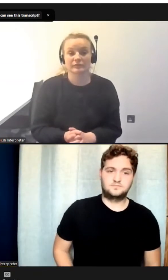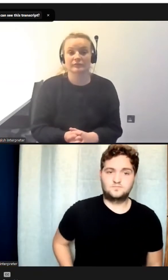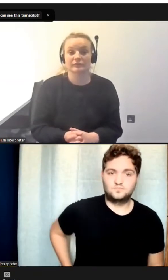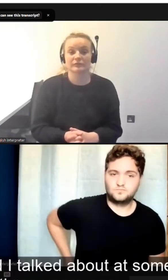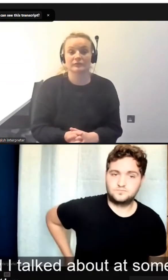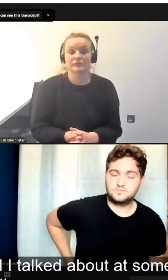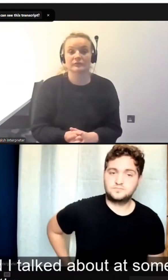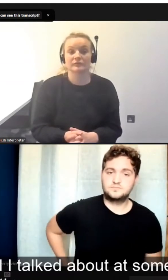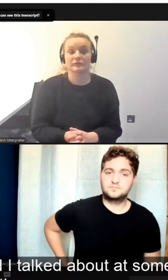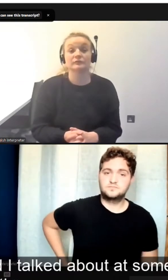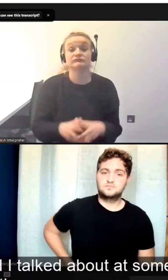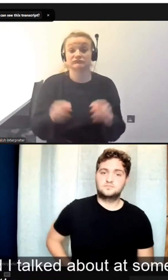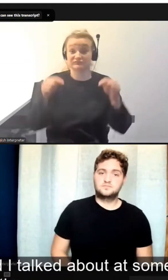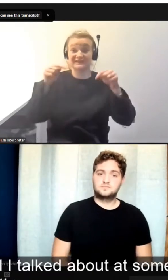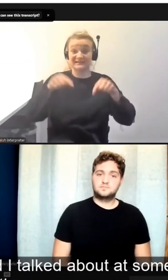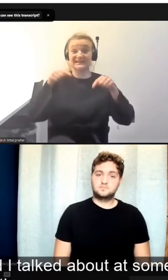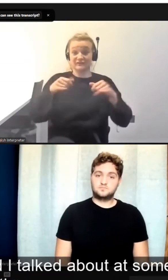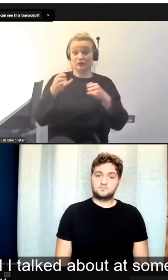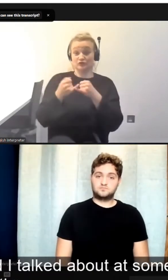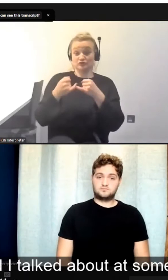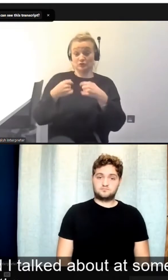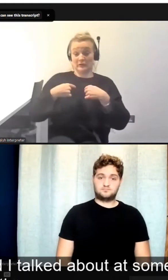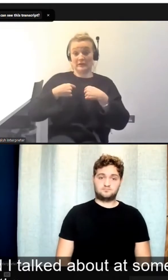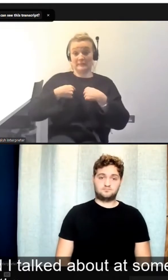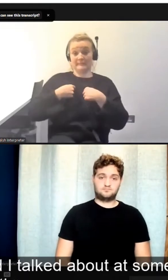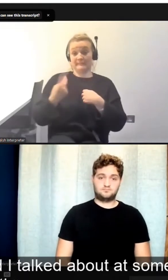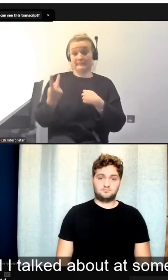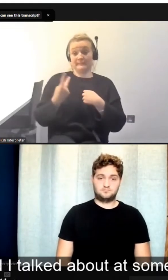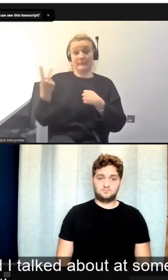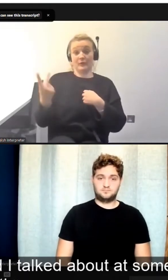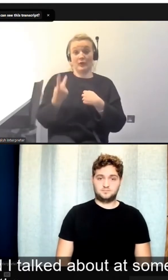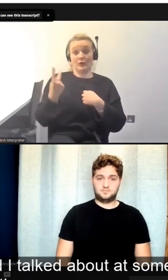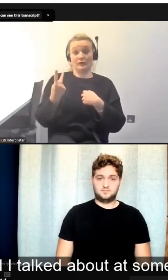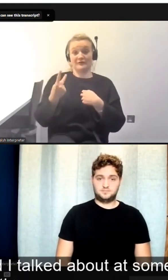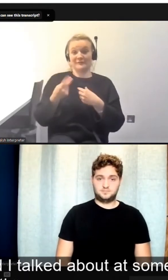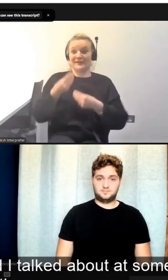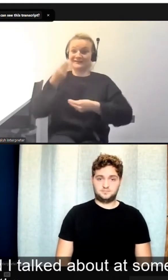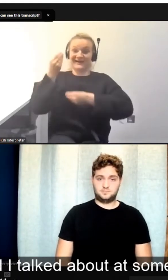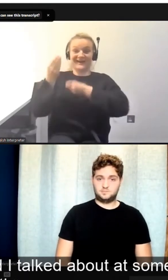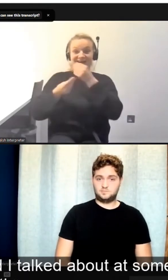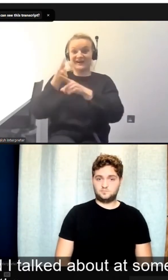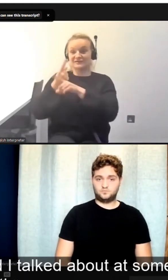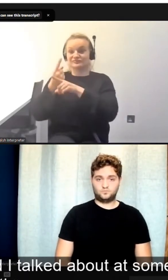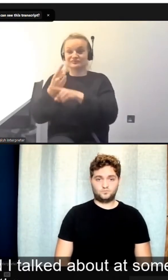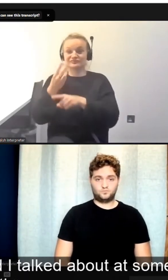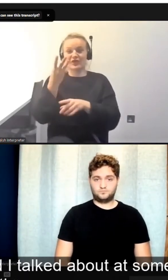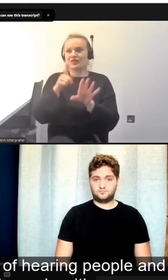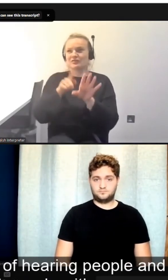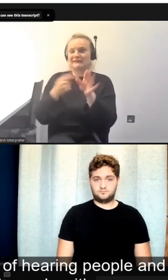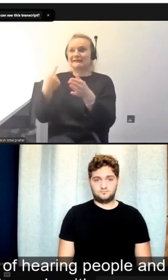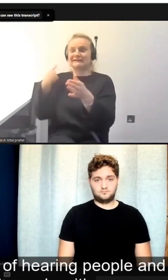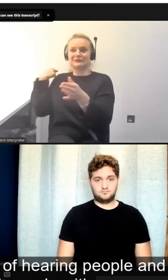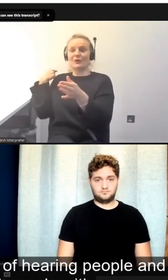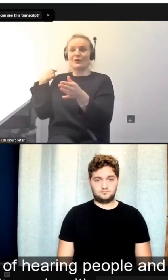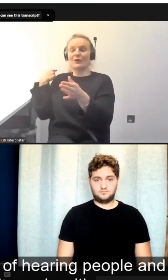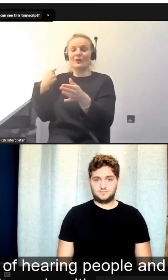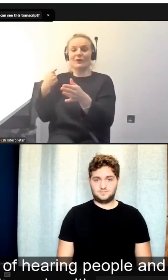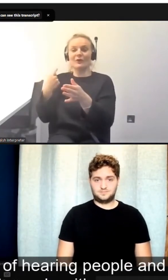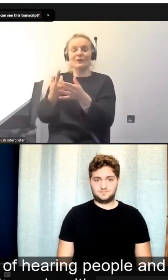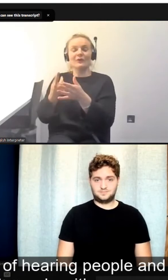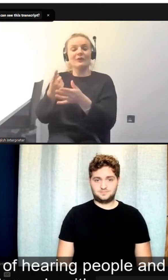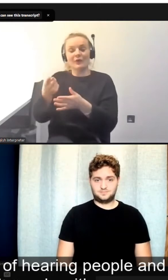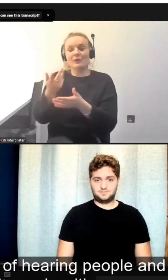Yeah, this is something that Stuart and I talked about at some length when we first met two or three years ago, is that actually the